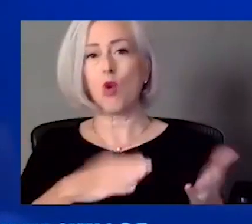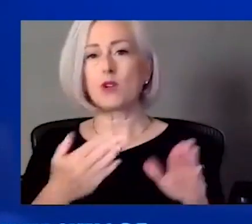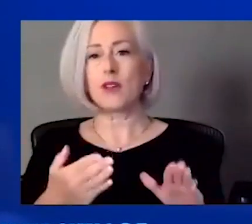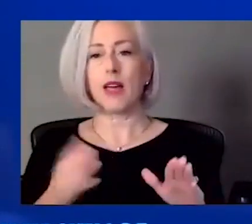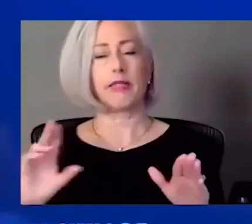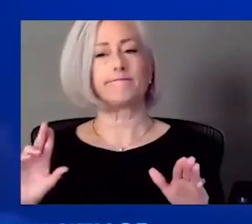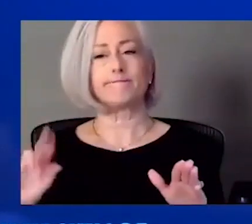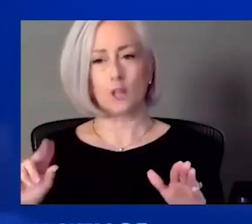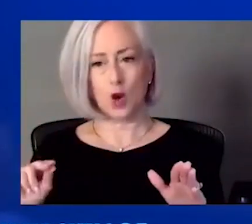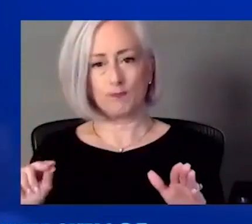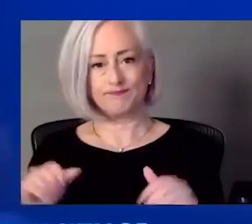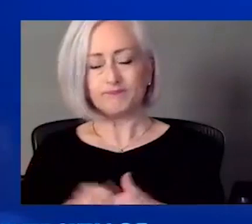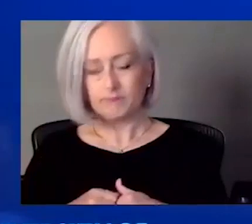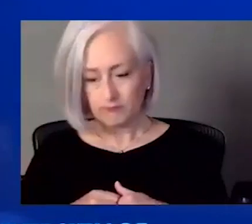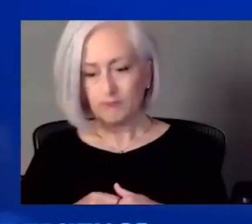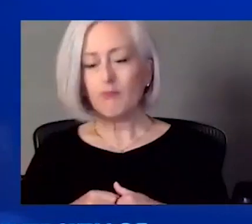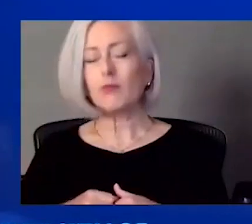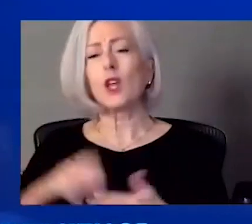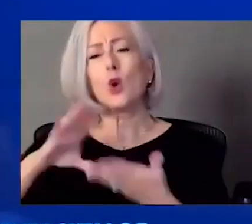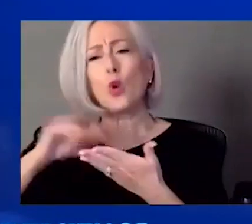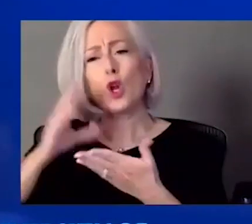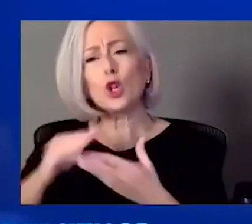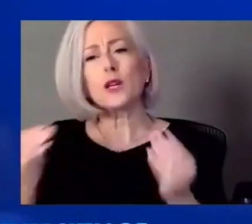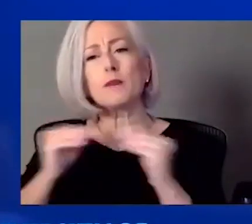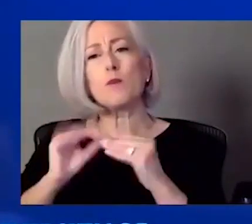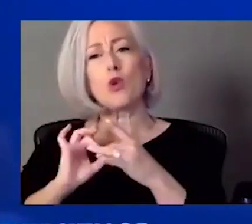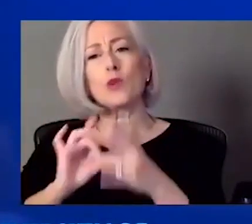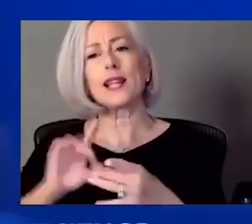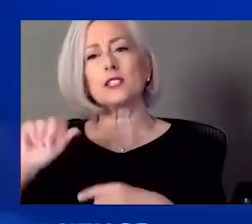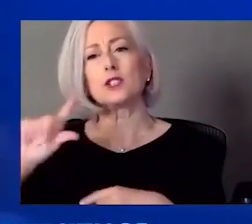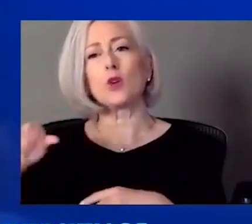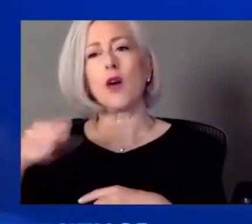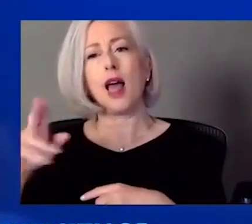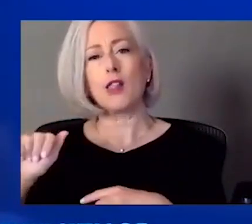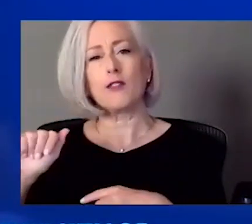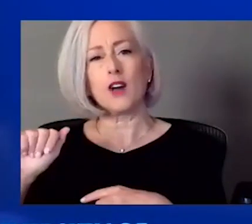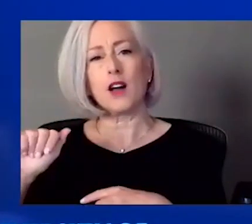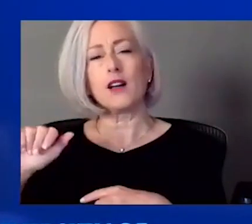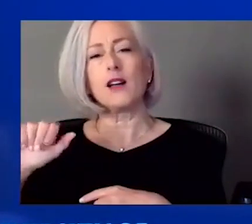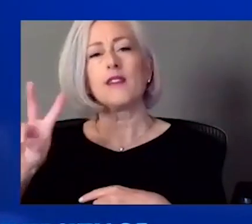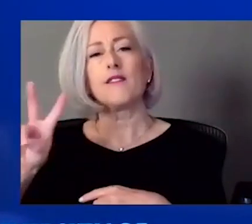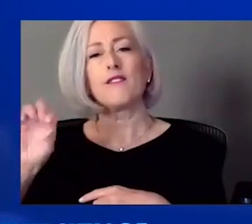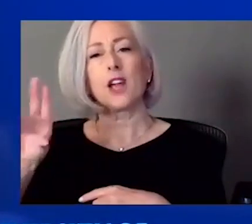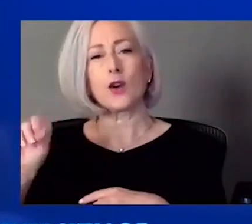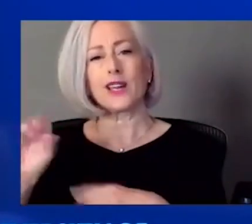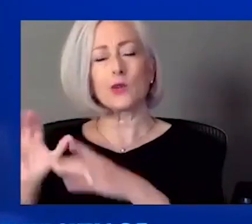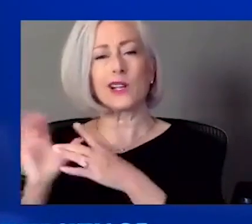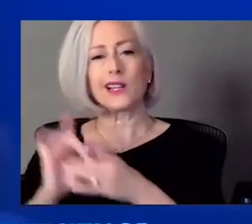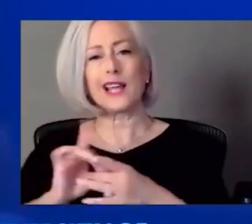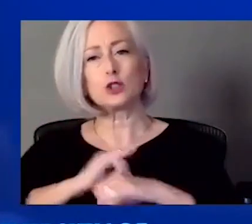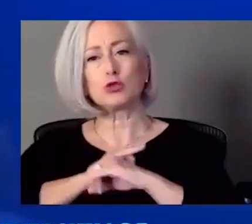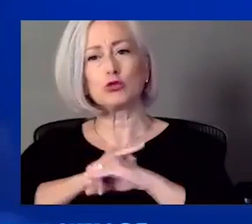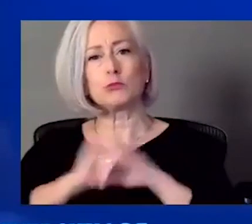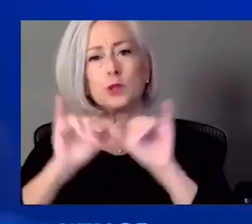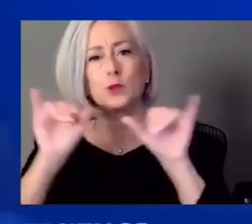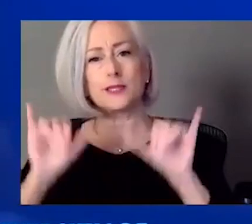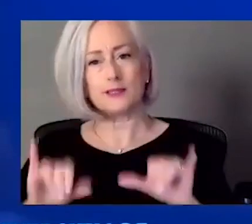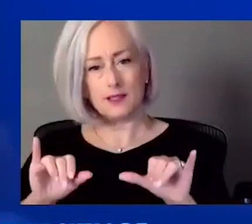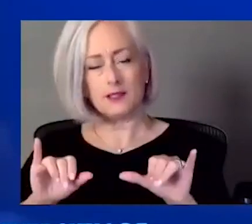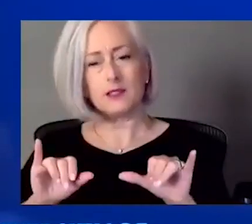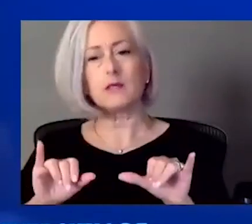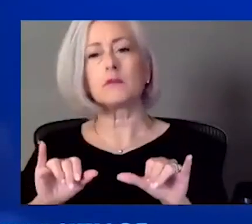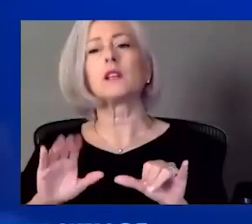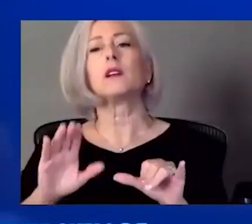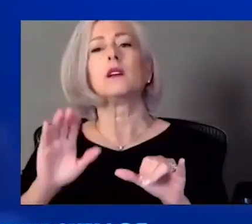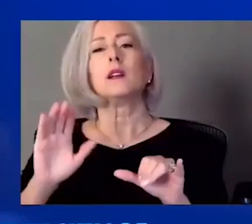more about that alpha variant, um, and how it interacts with our immune system and its ability to, uh, significantly decrease or